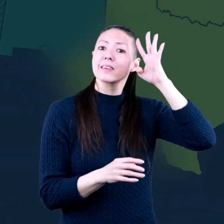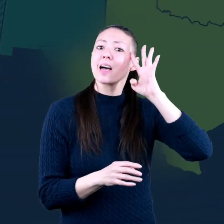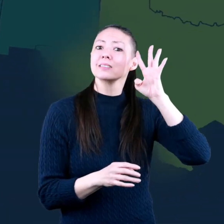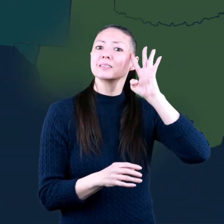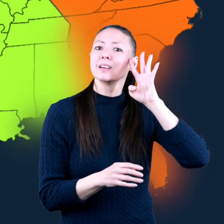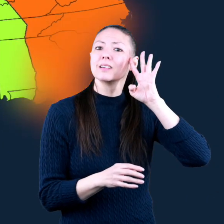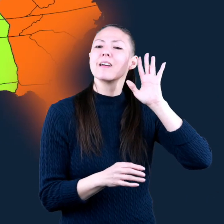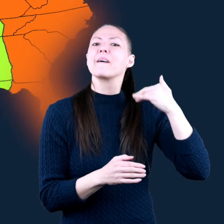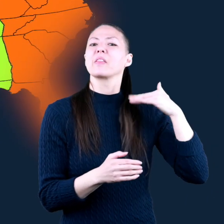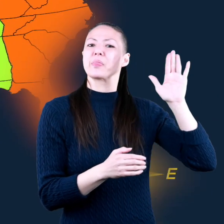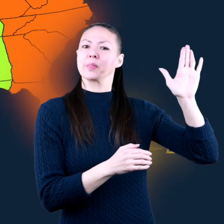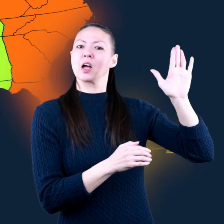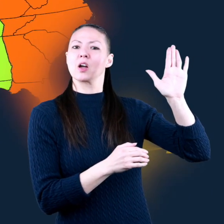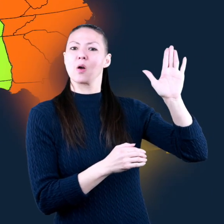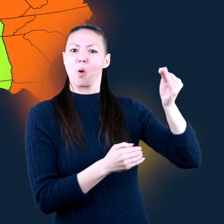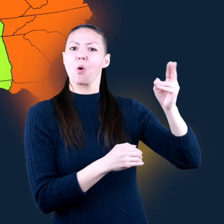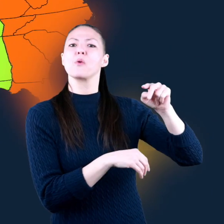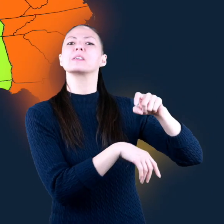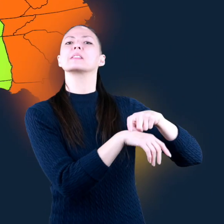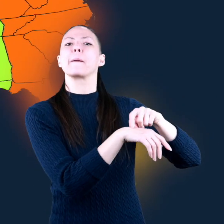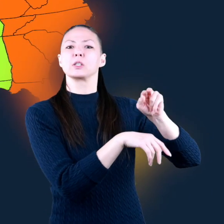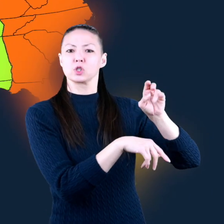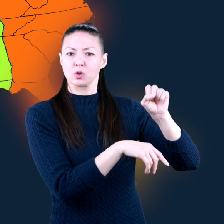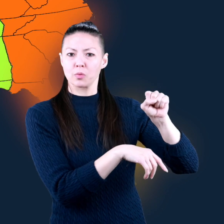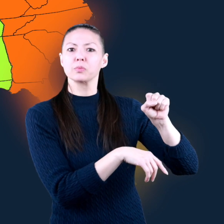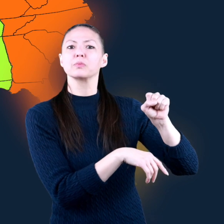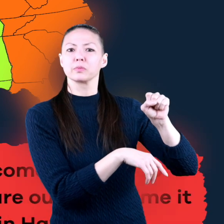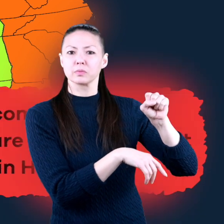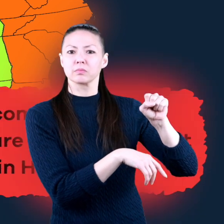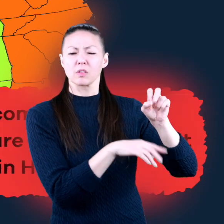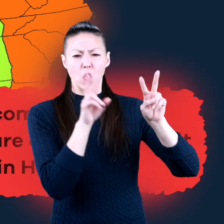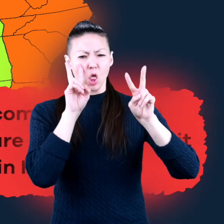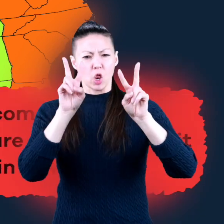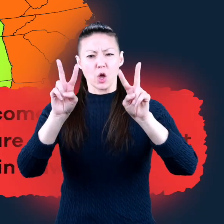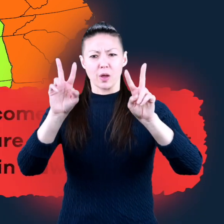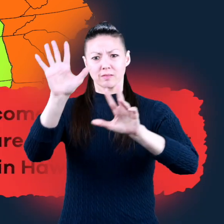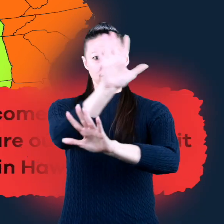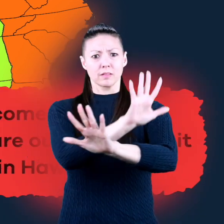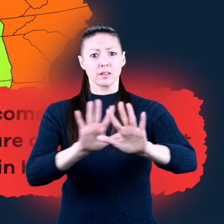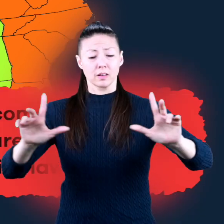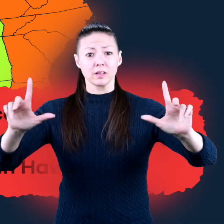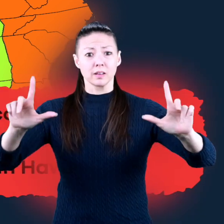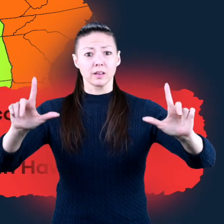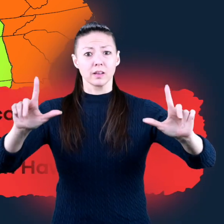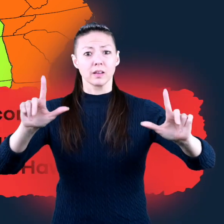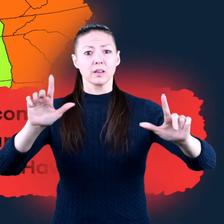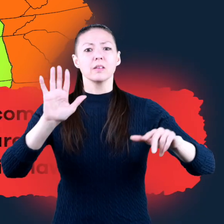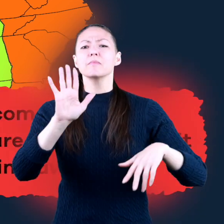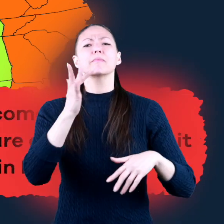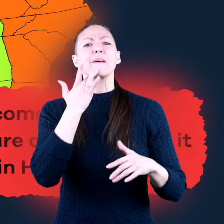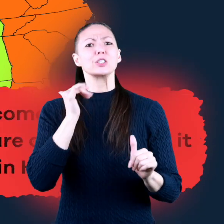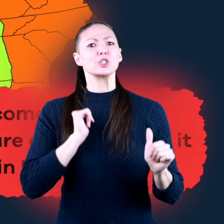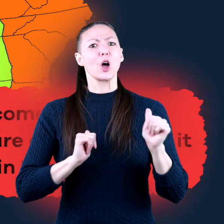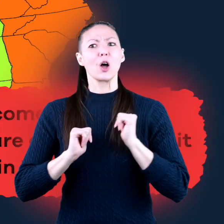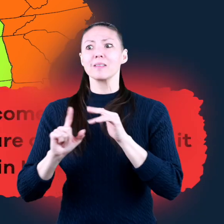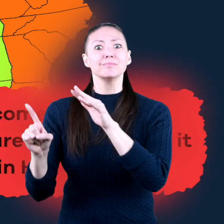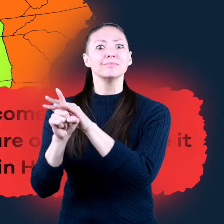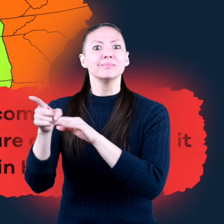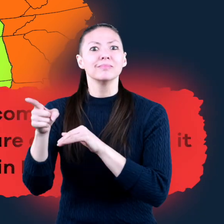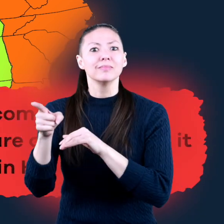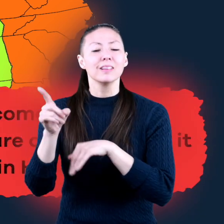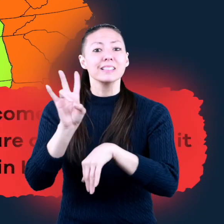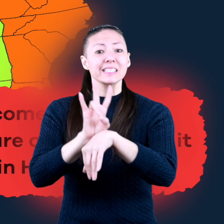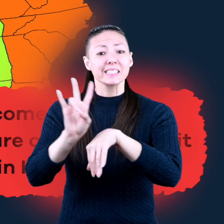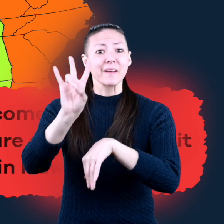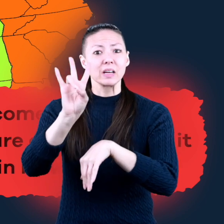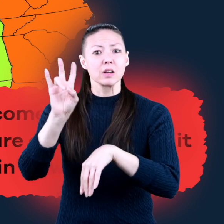Alaska both have their very own time zones. Looking at the map, if your favorite show comes on at